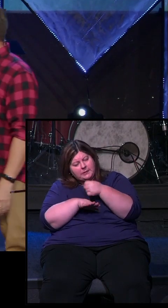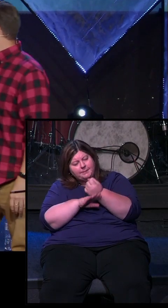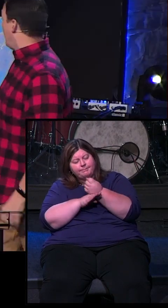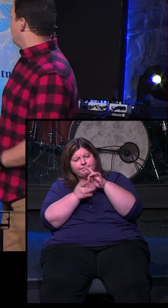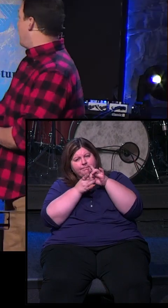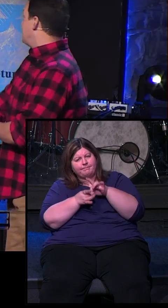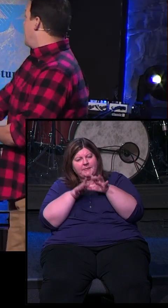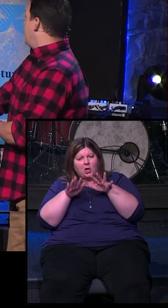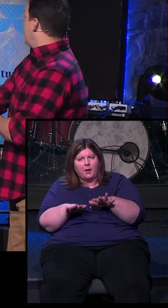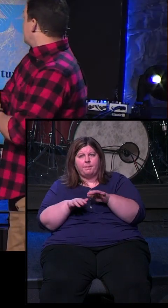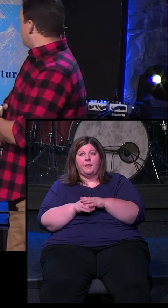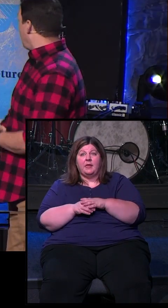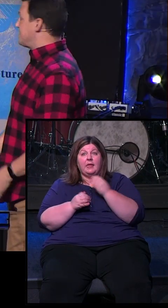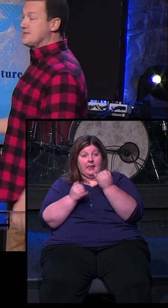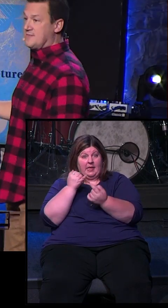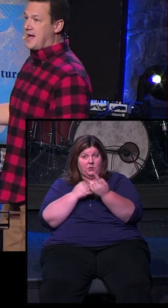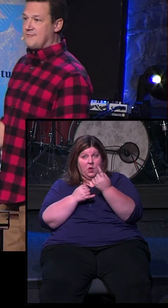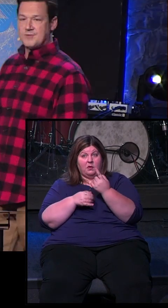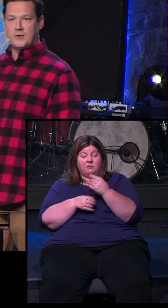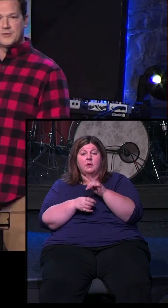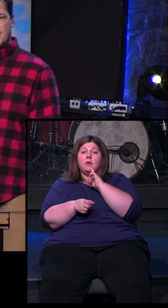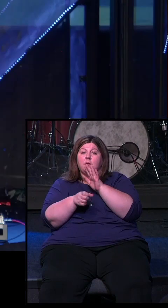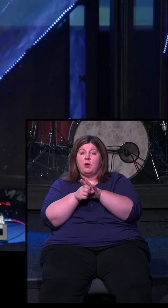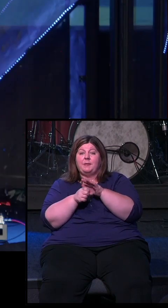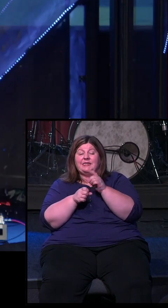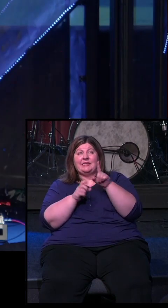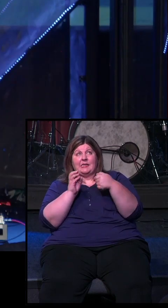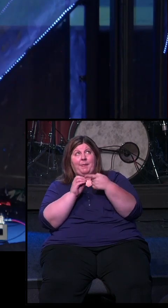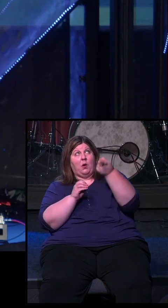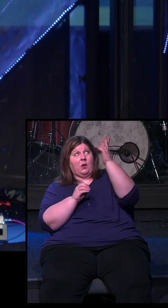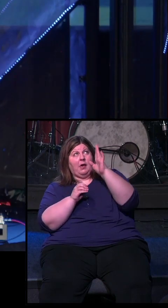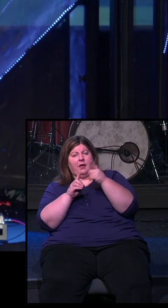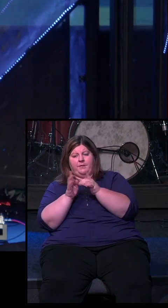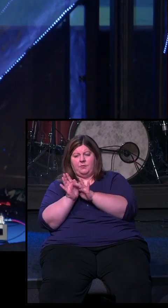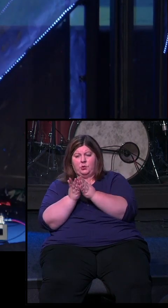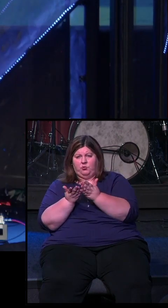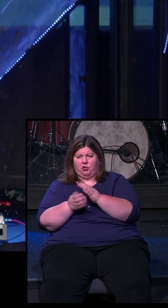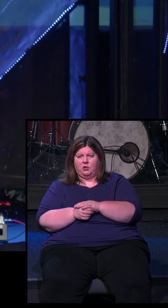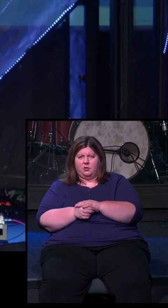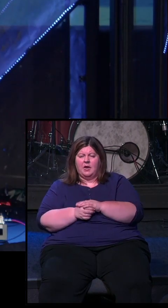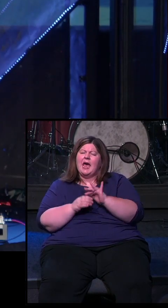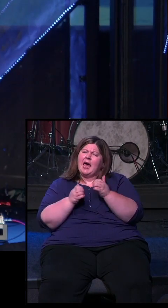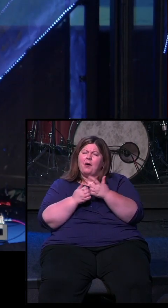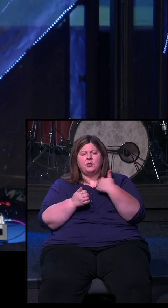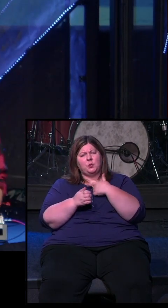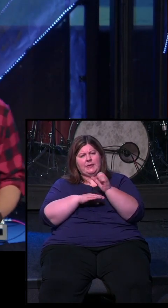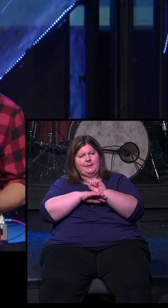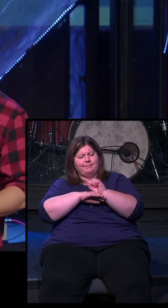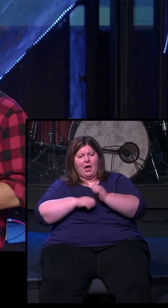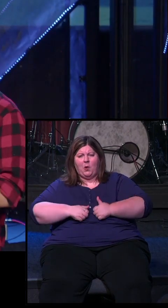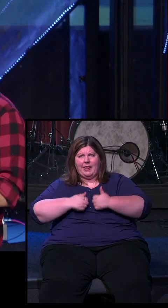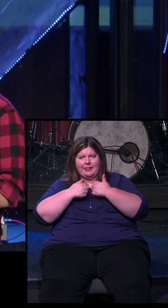this series we're looking at today is the promises of God from Scripture. How do we anchor our lives into the promises of